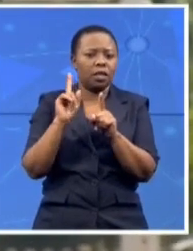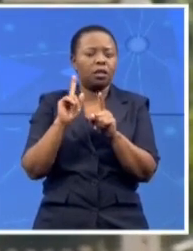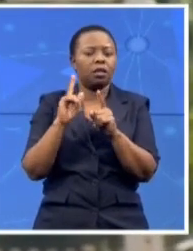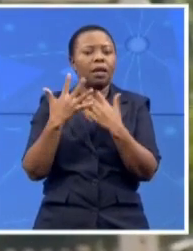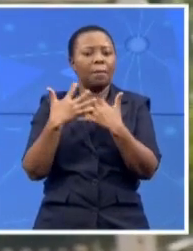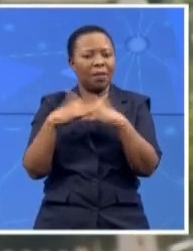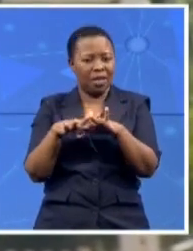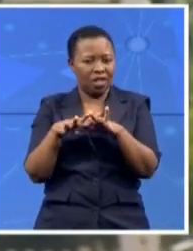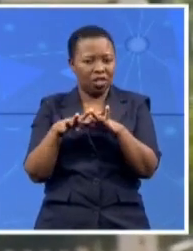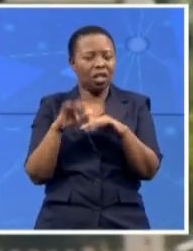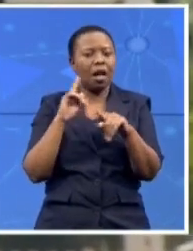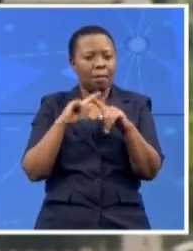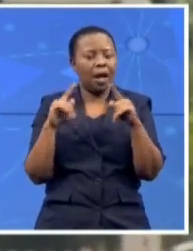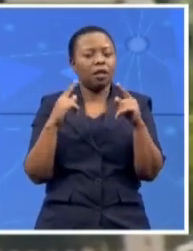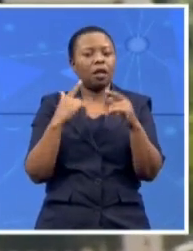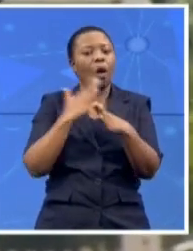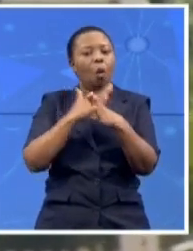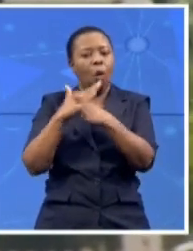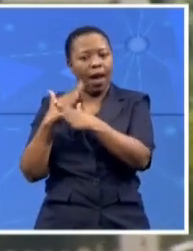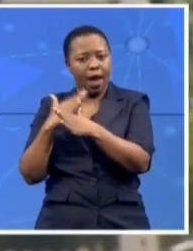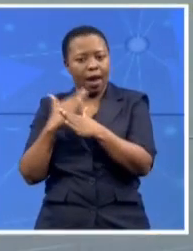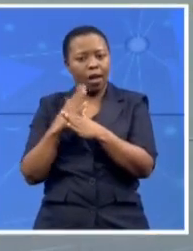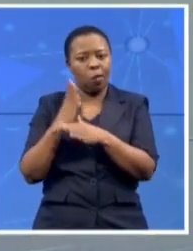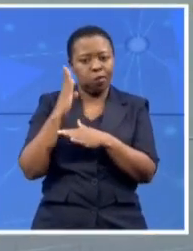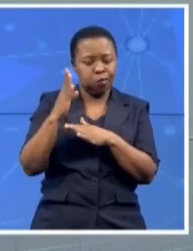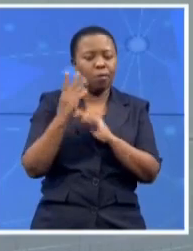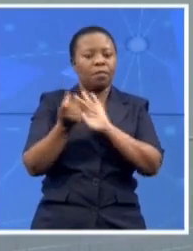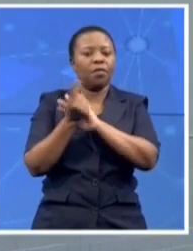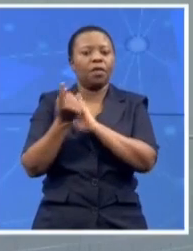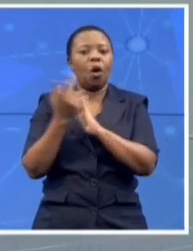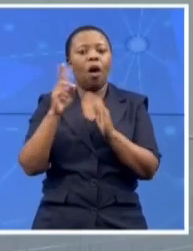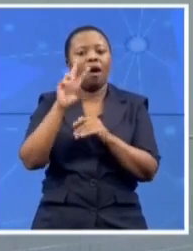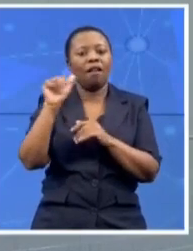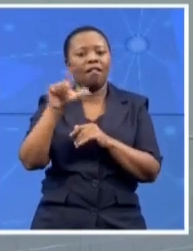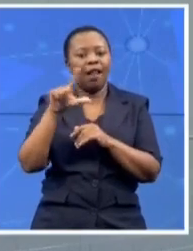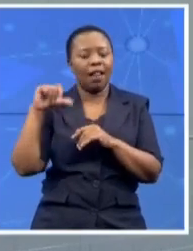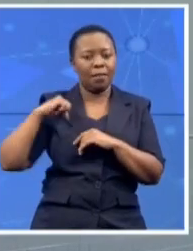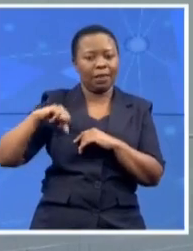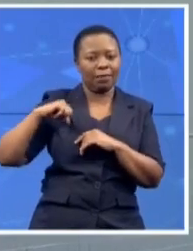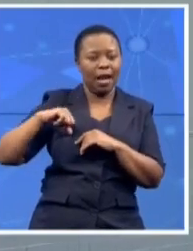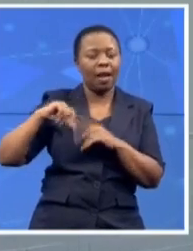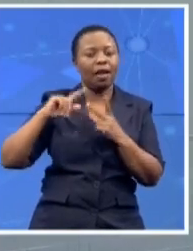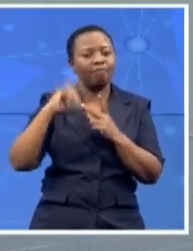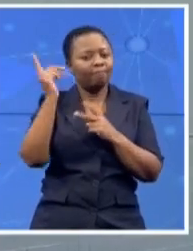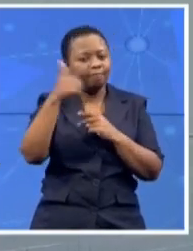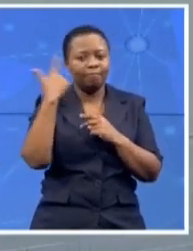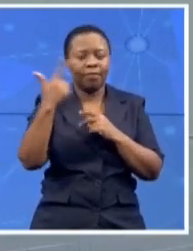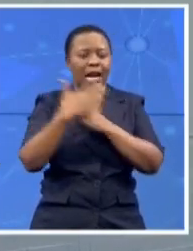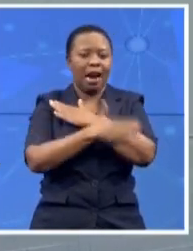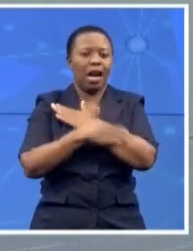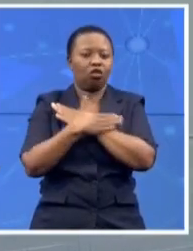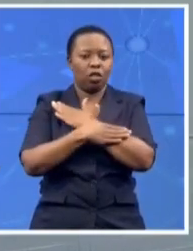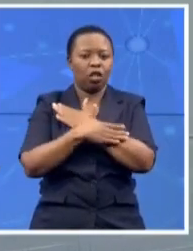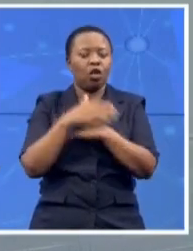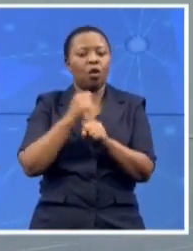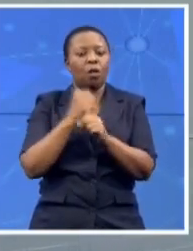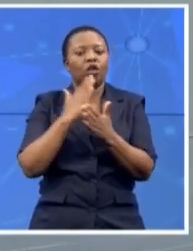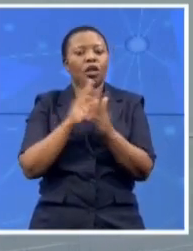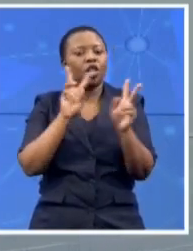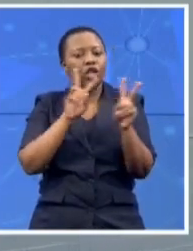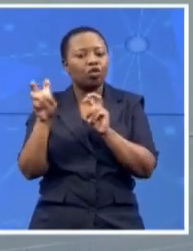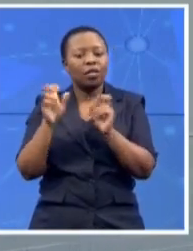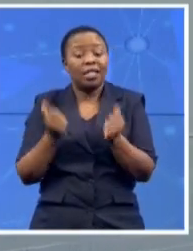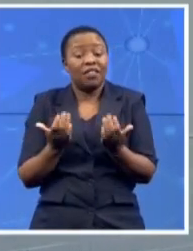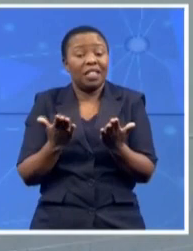happening in the various municipalities across the country to respond directly to the issues of service delivery. And as you are